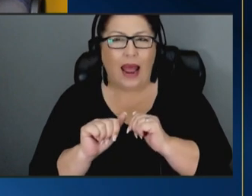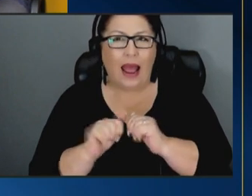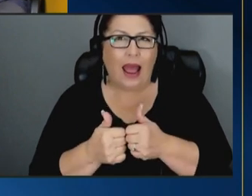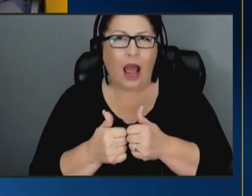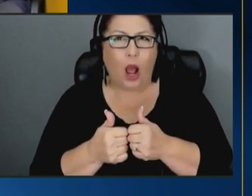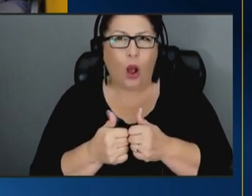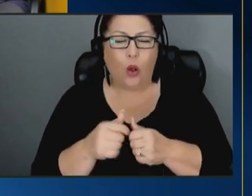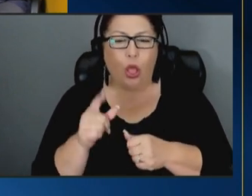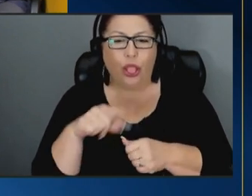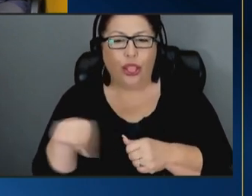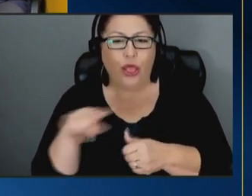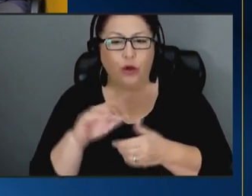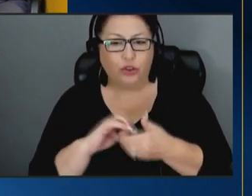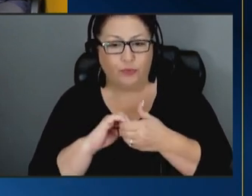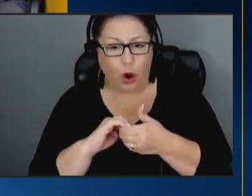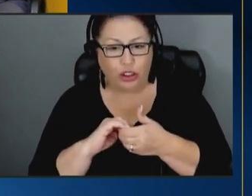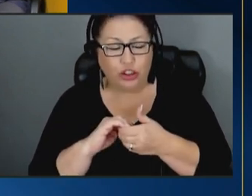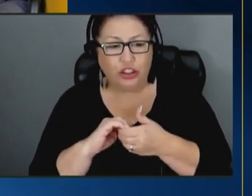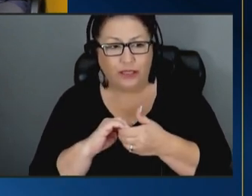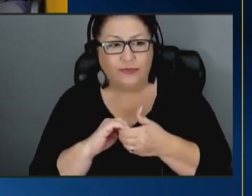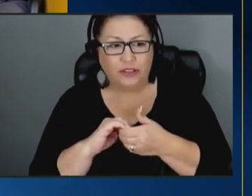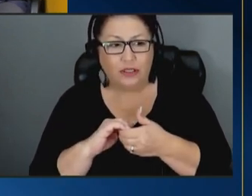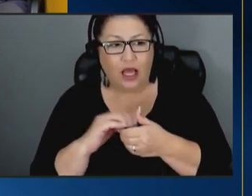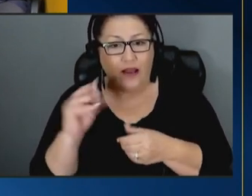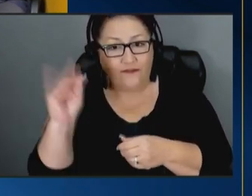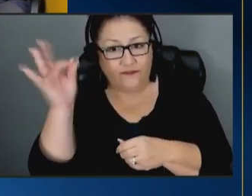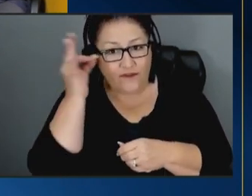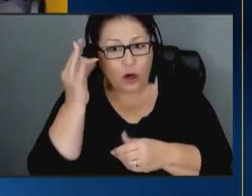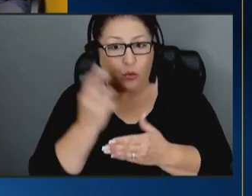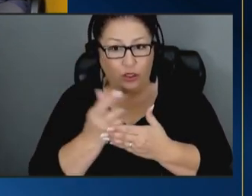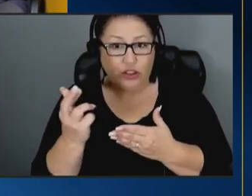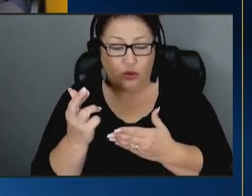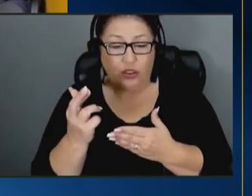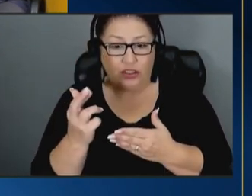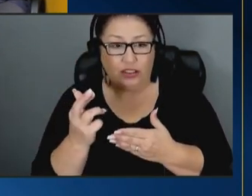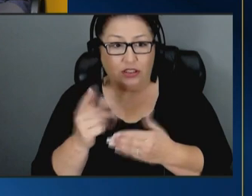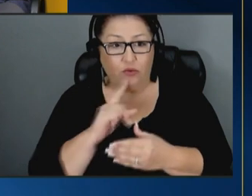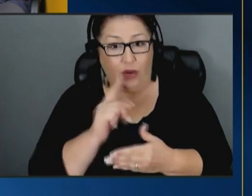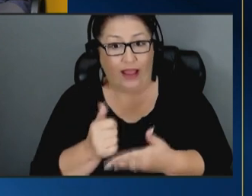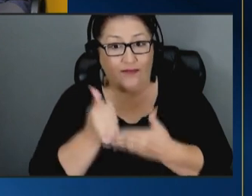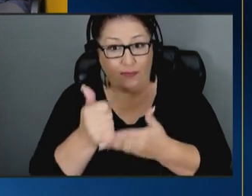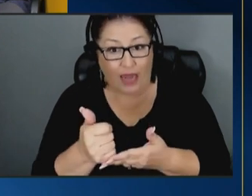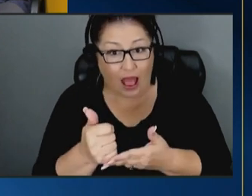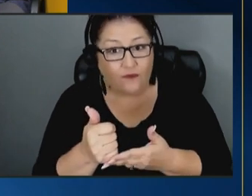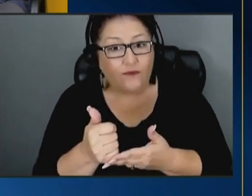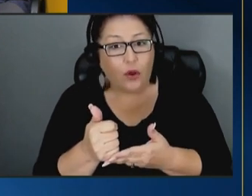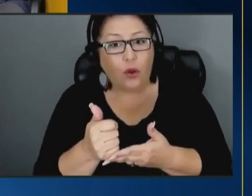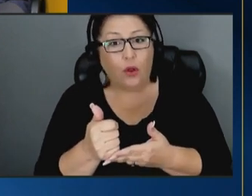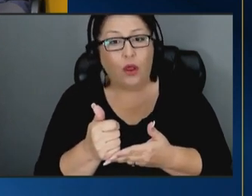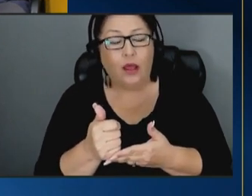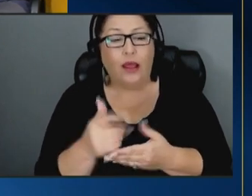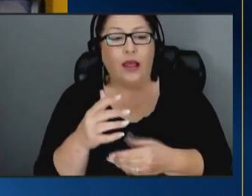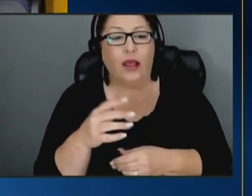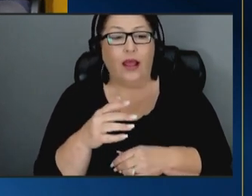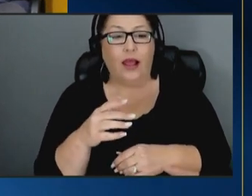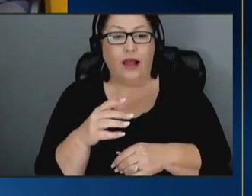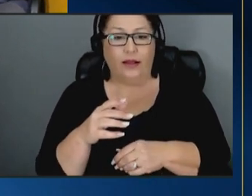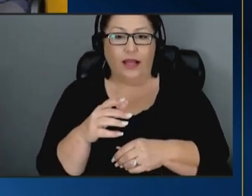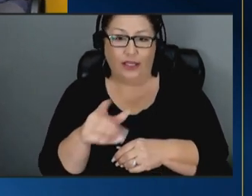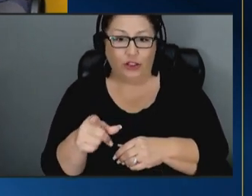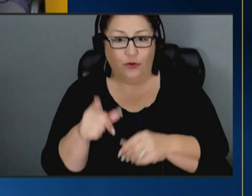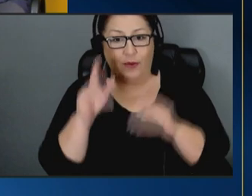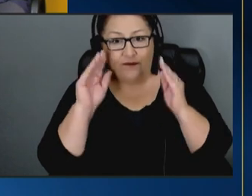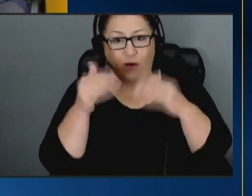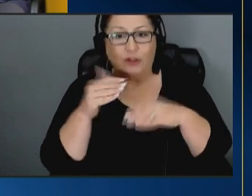partnerships um and federal resources have been helpful uh as you've been focusing